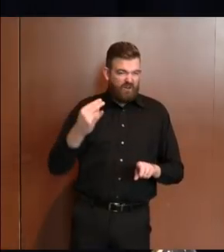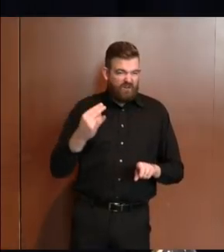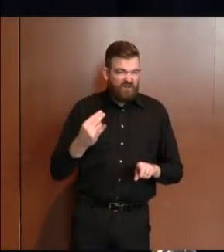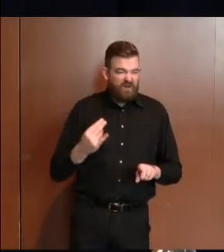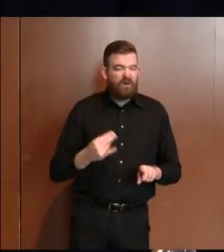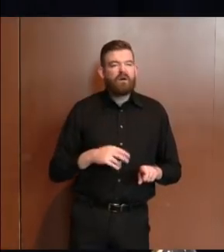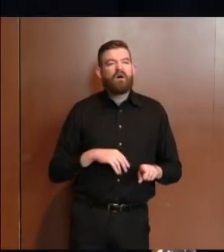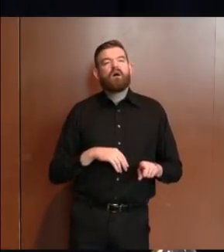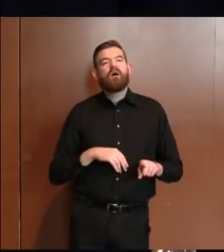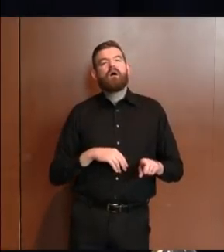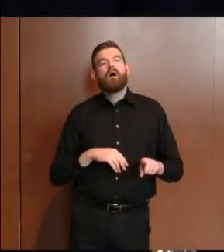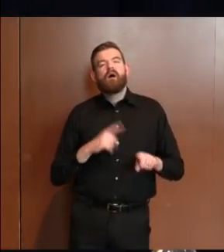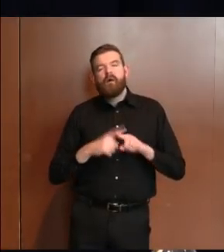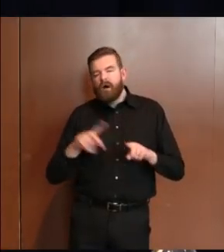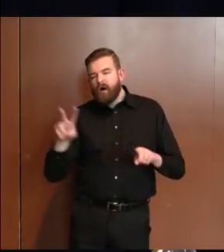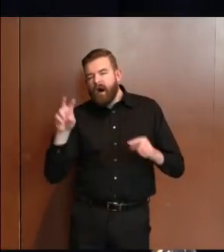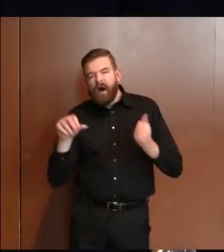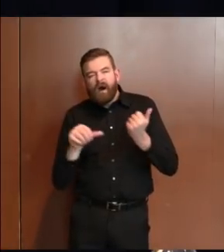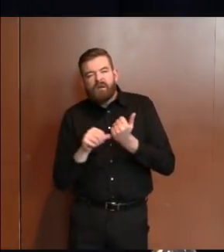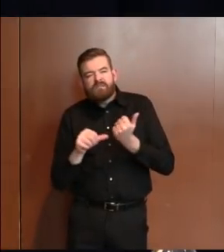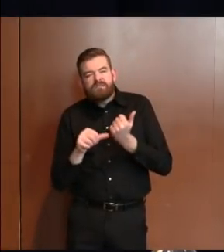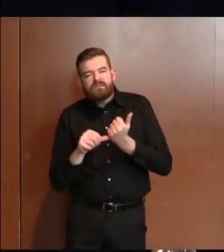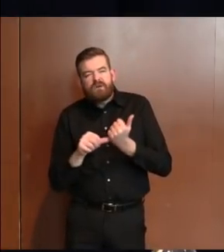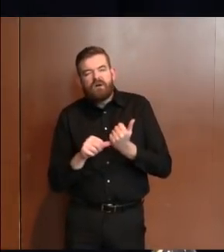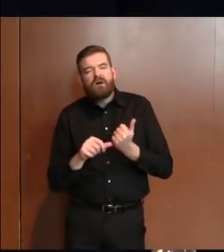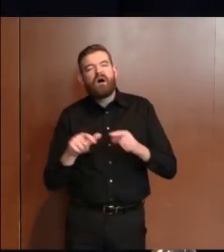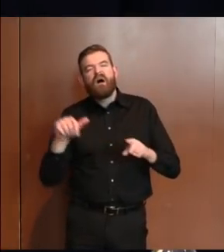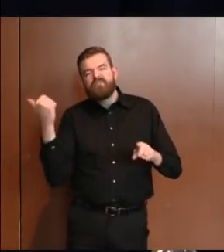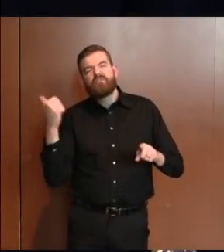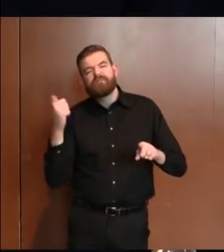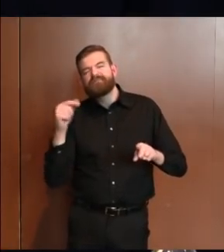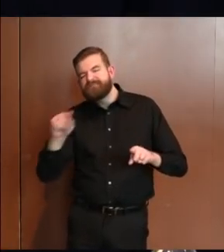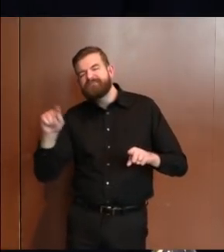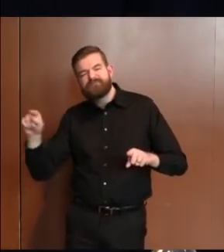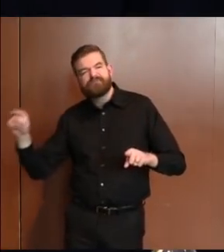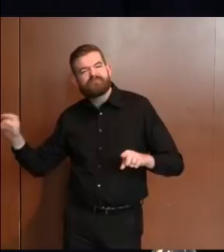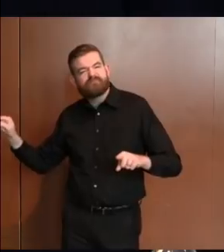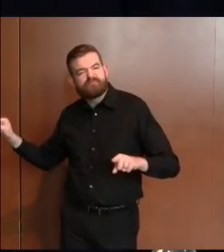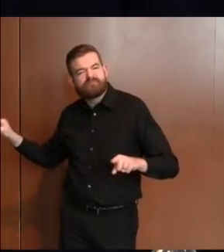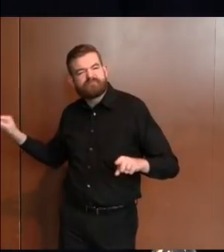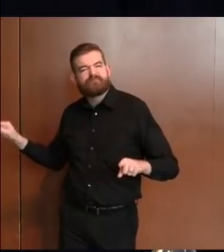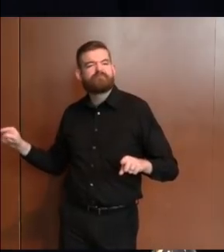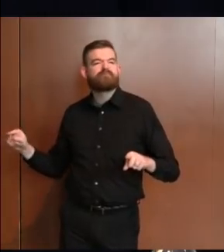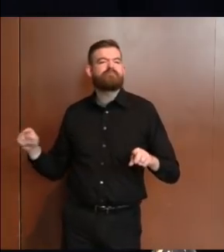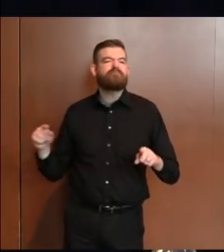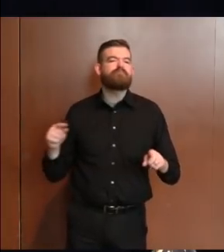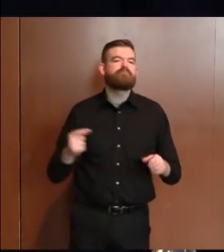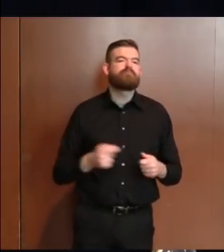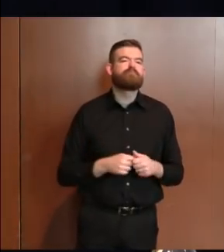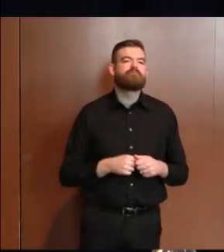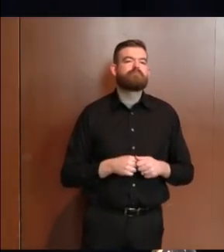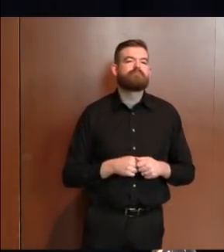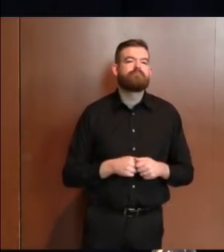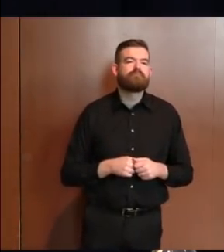assisted living facilities and other settings such as residential memory care housing.